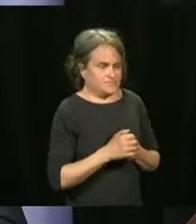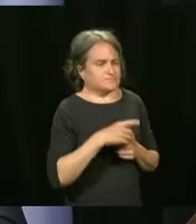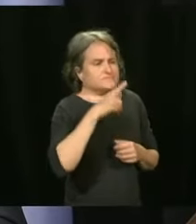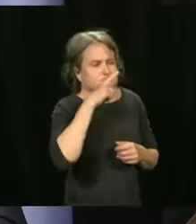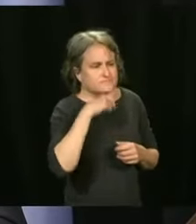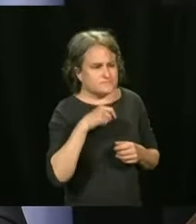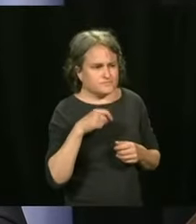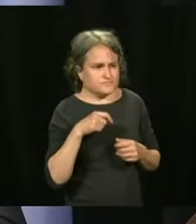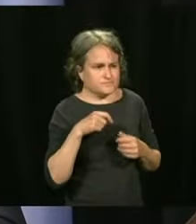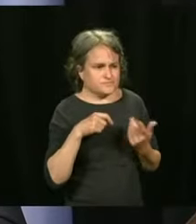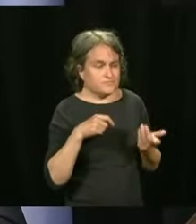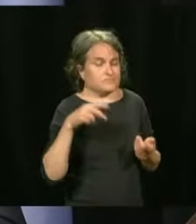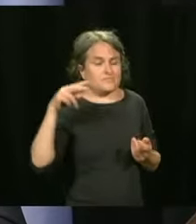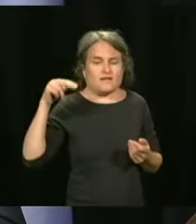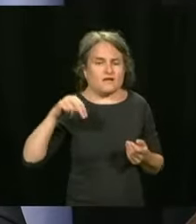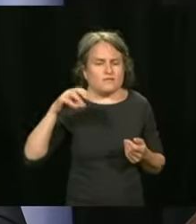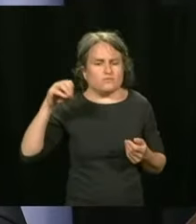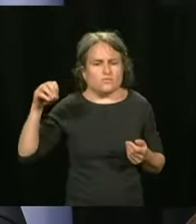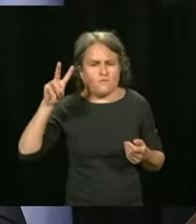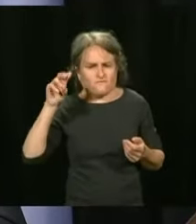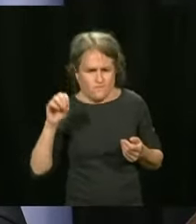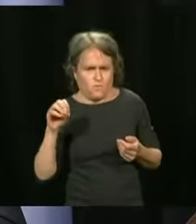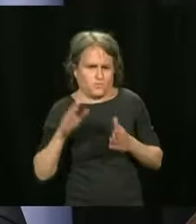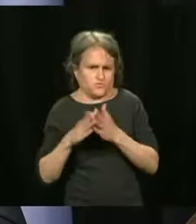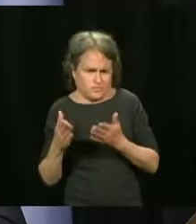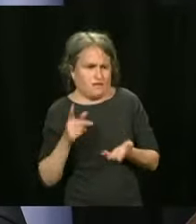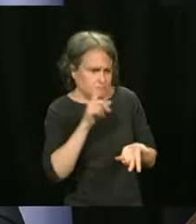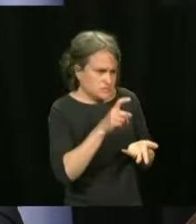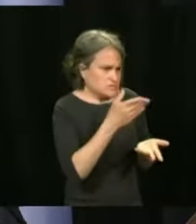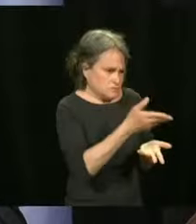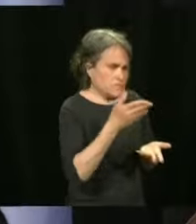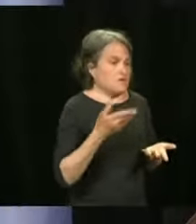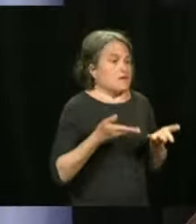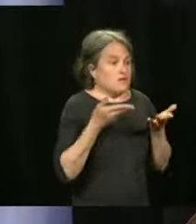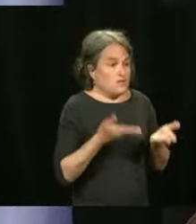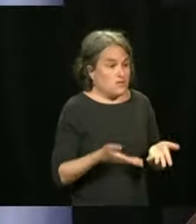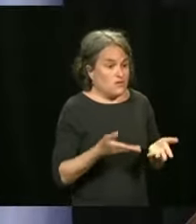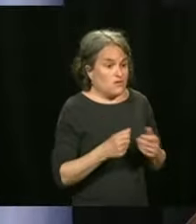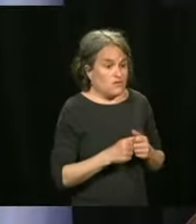delay or not the second doses? Or do we have enough and we can do everything?